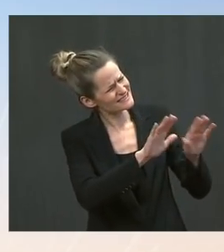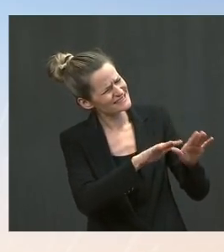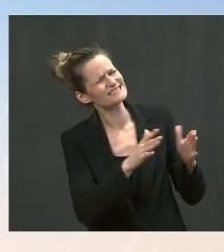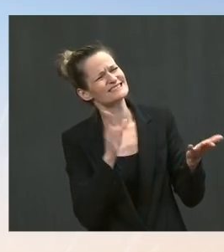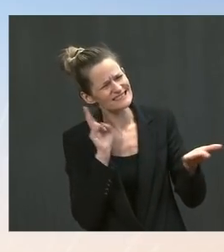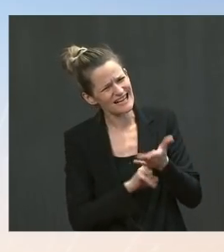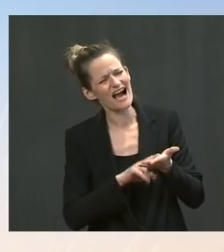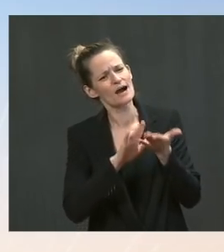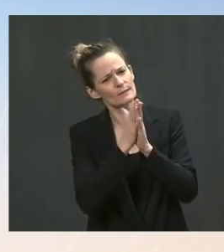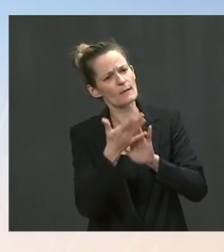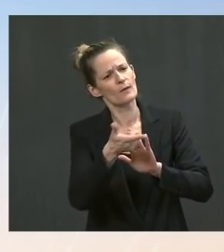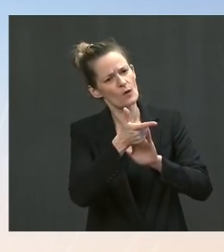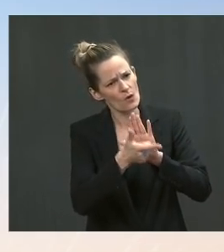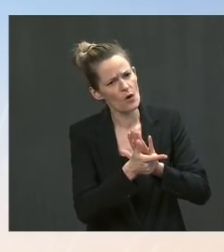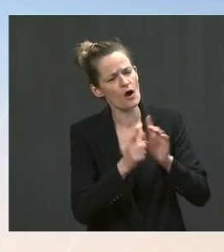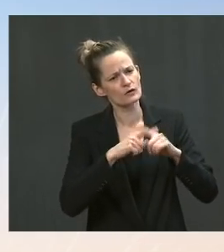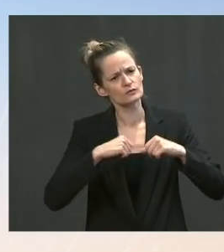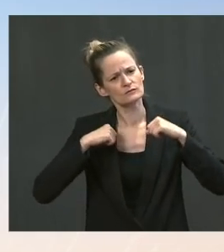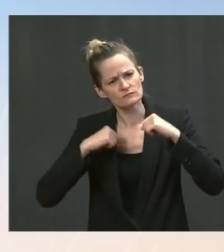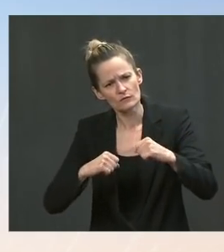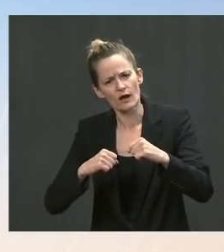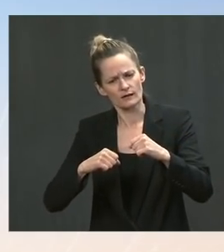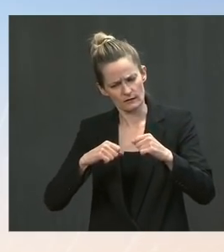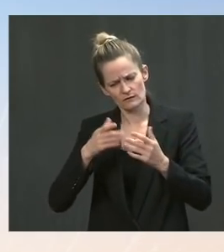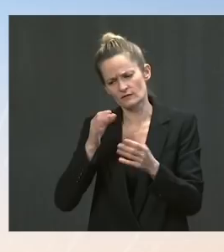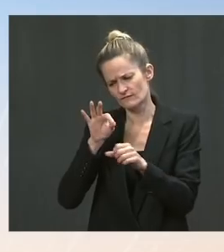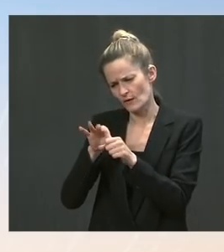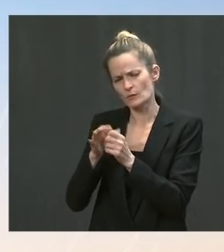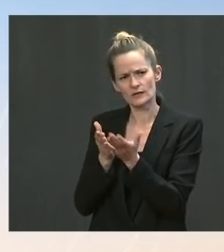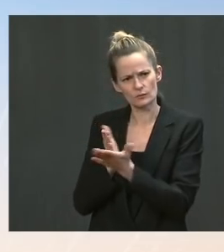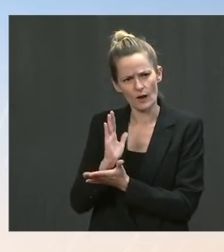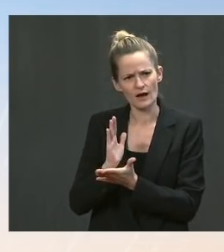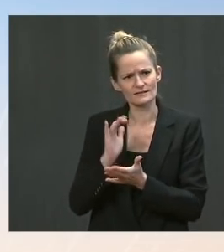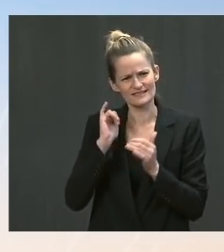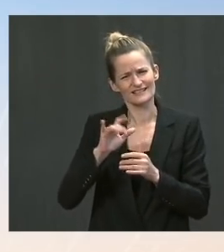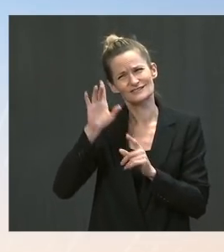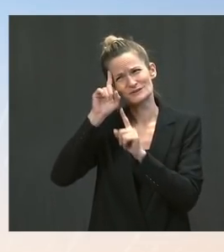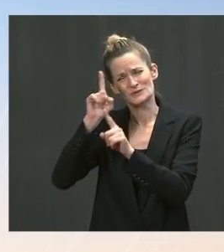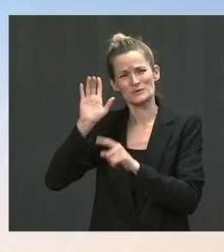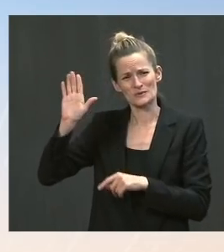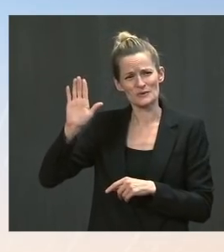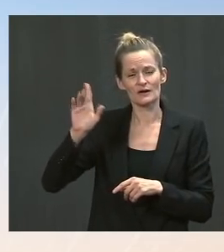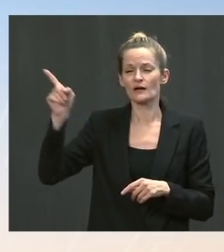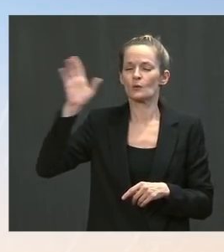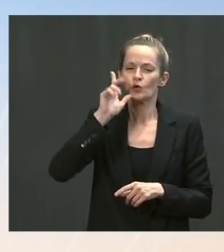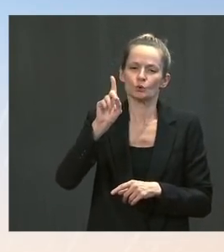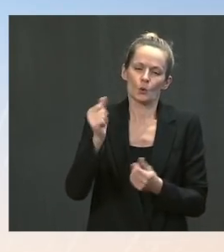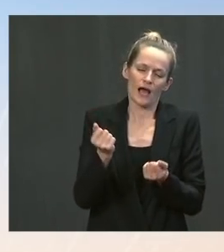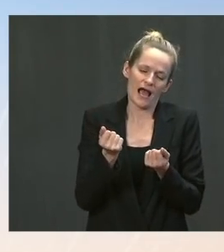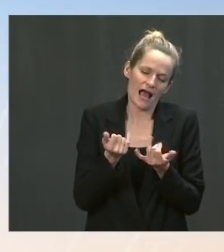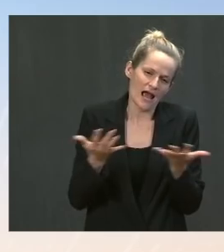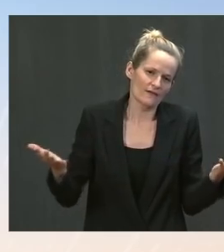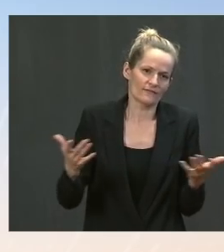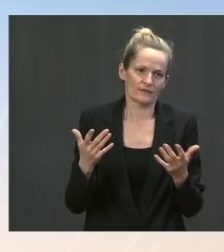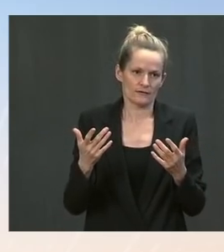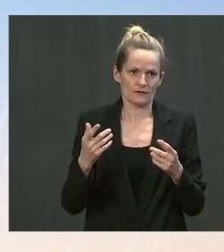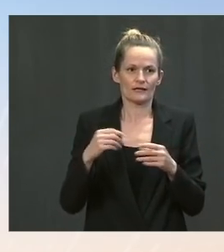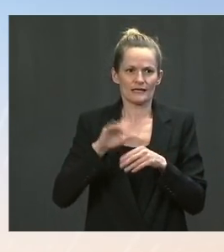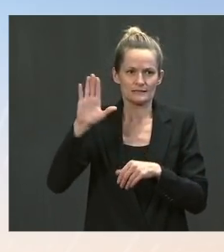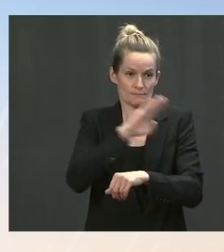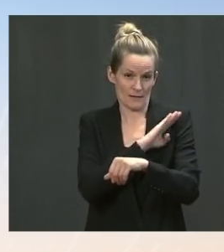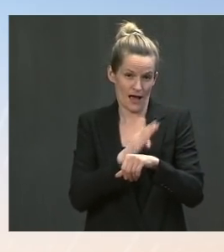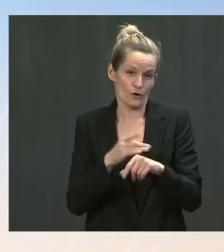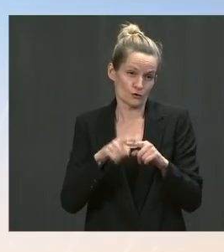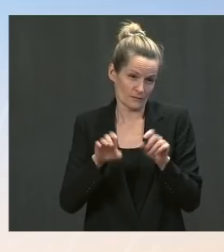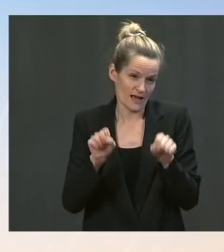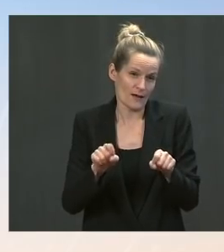progress, and he's going to continue to use the White House, the bully pulpit, and, of course, the vice president will be leading this effort moving forward. Thanks so much. Very nice to meet